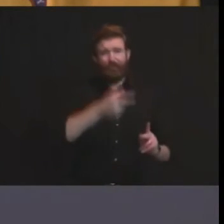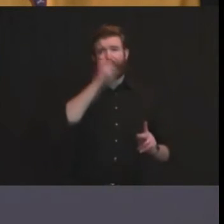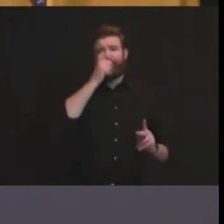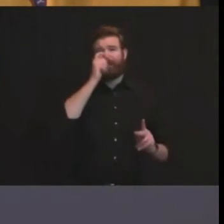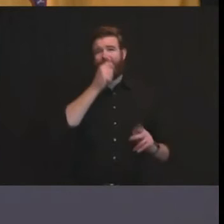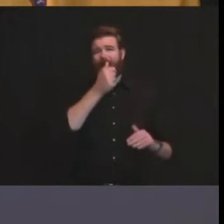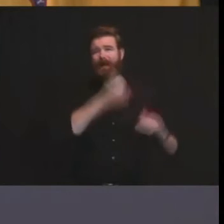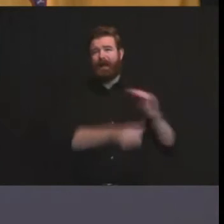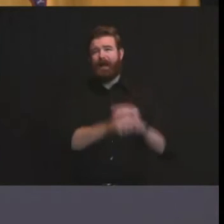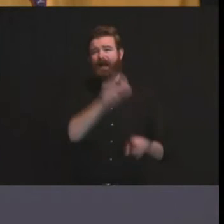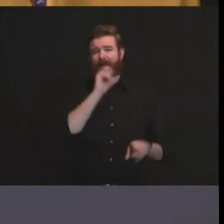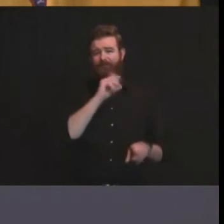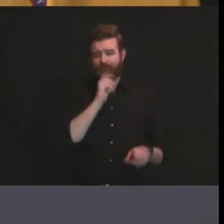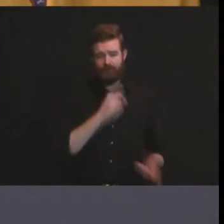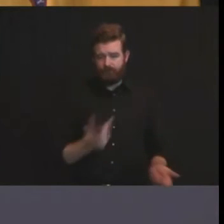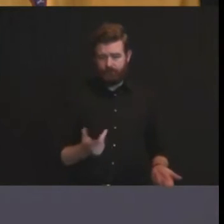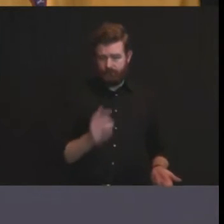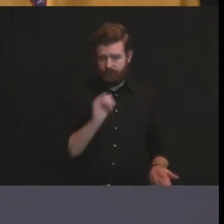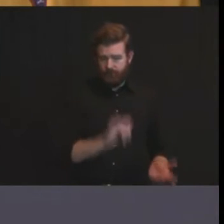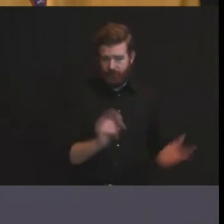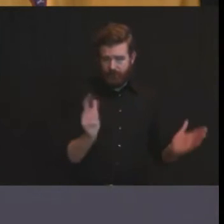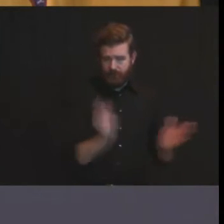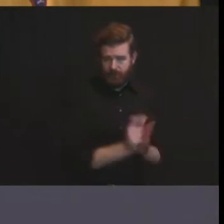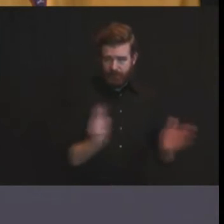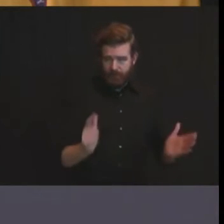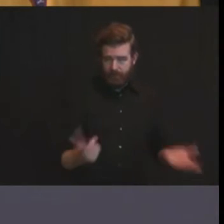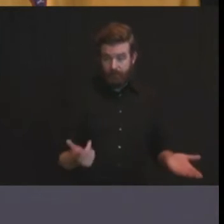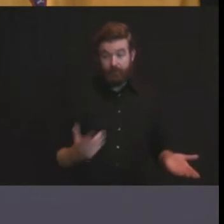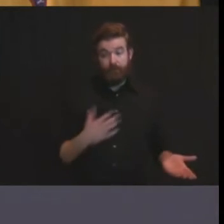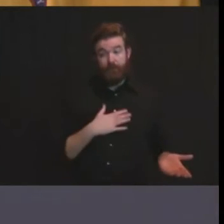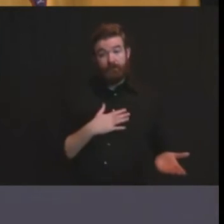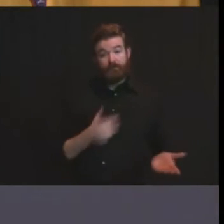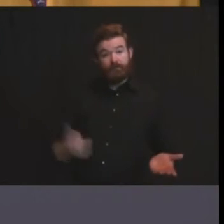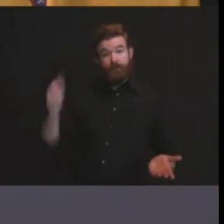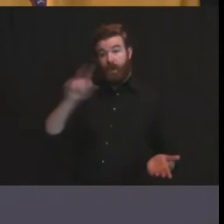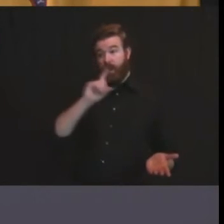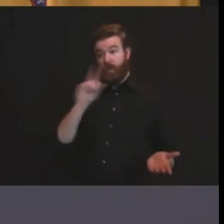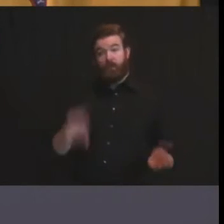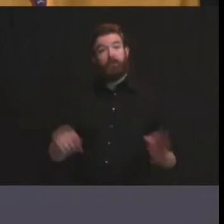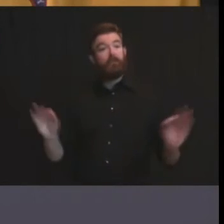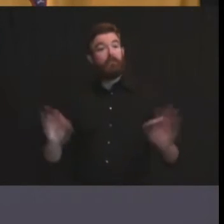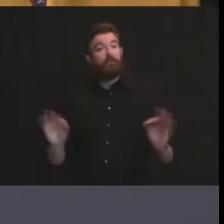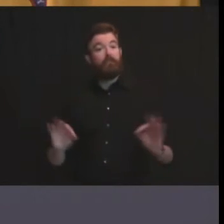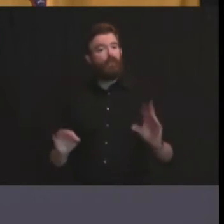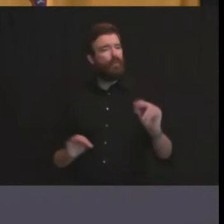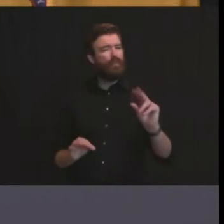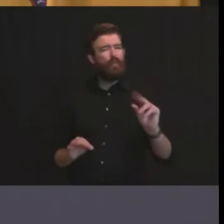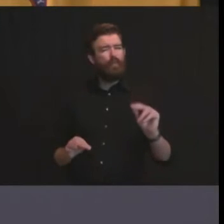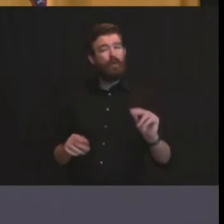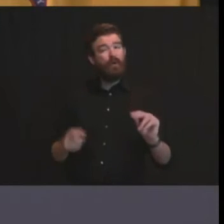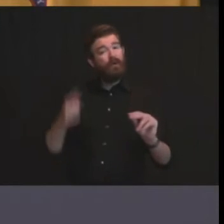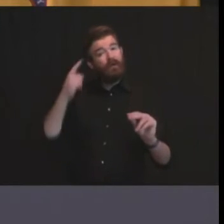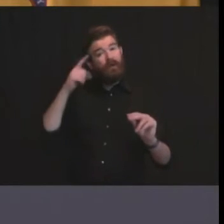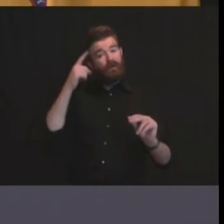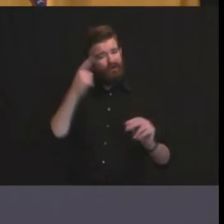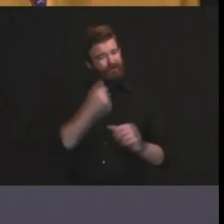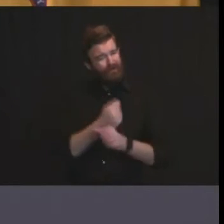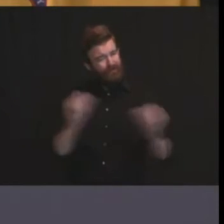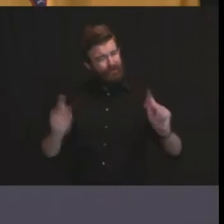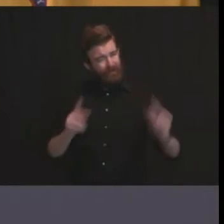infraction these executive orders are about saving people's lives and folks need to be